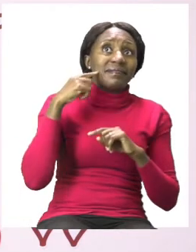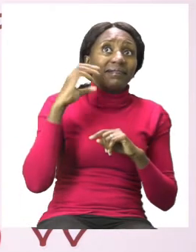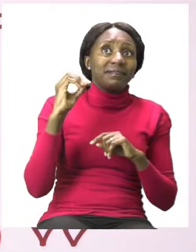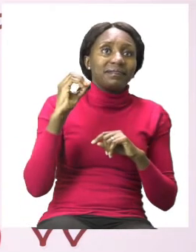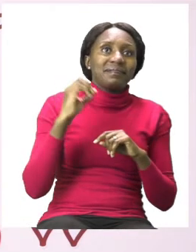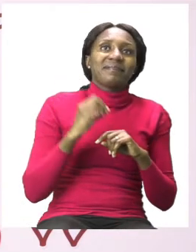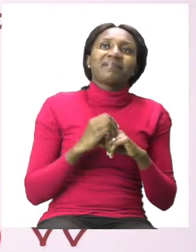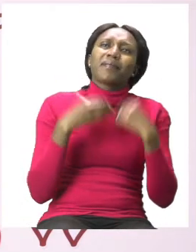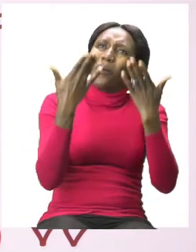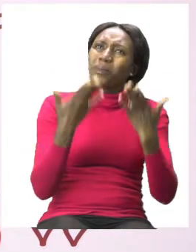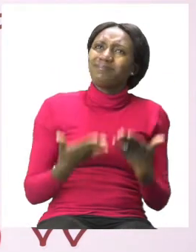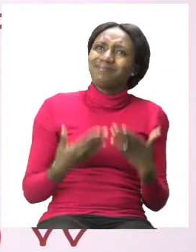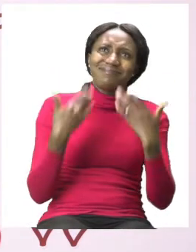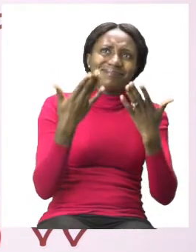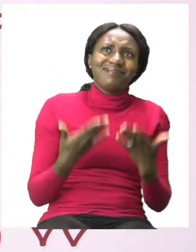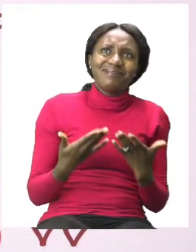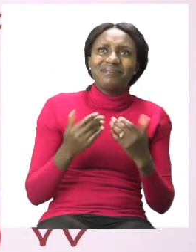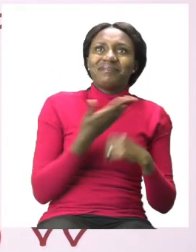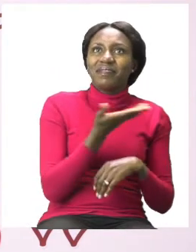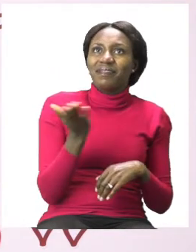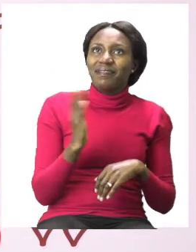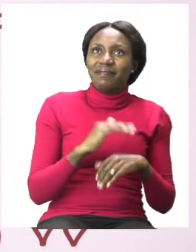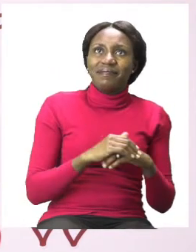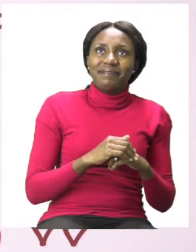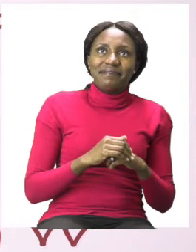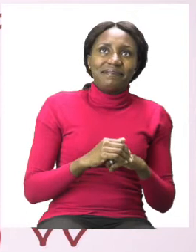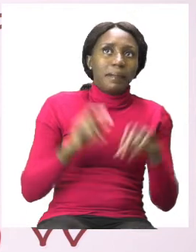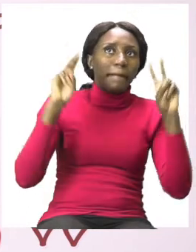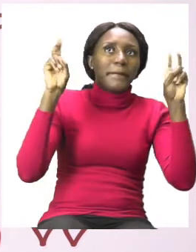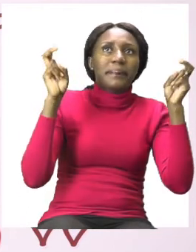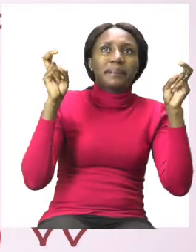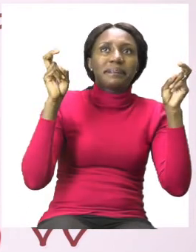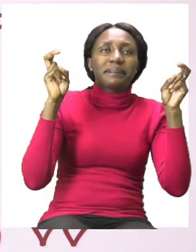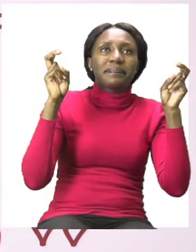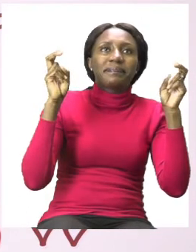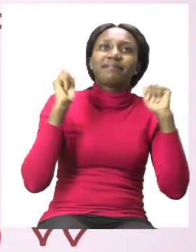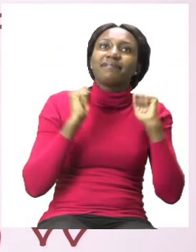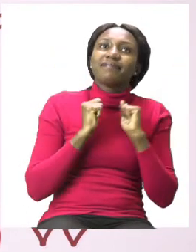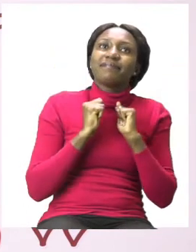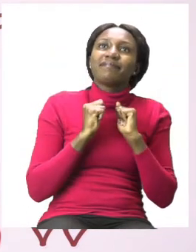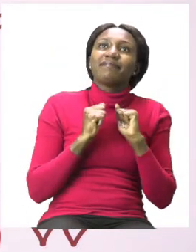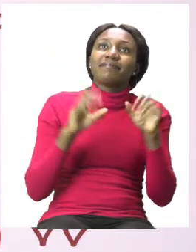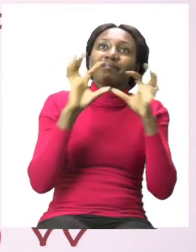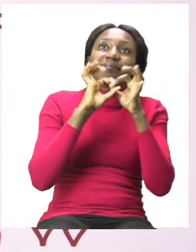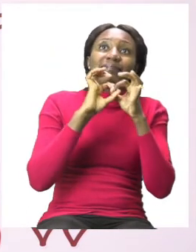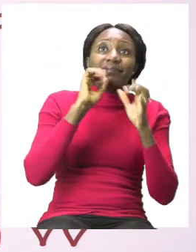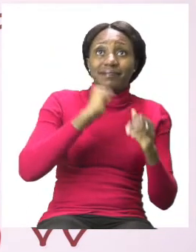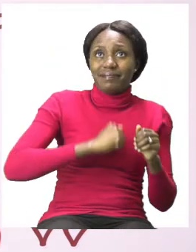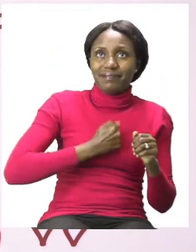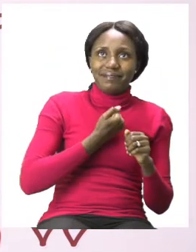and thank you so much for joining me today. Our theme this week is my